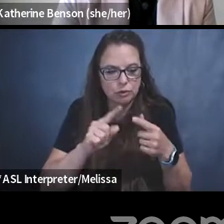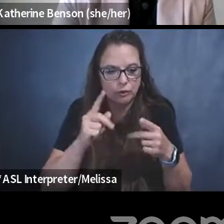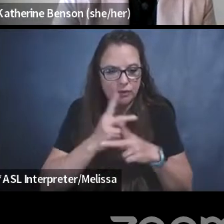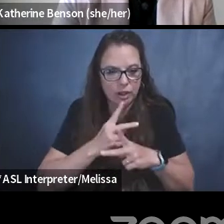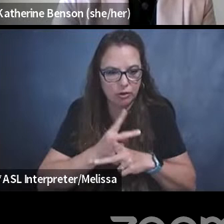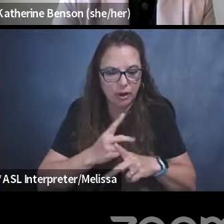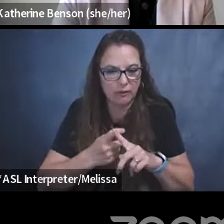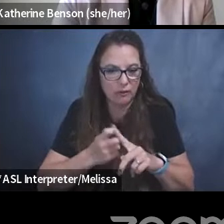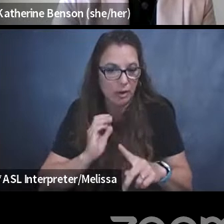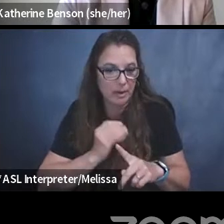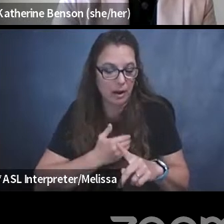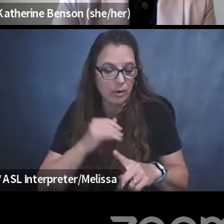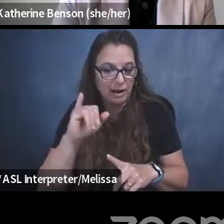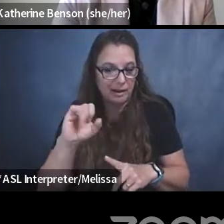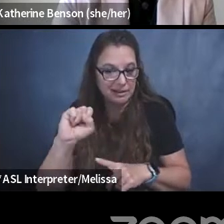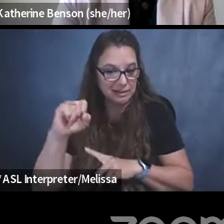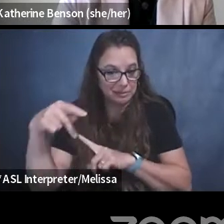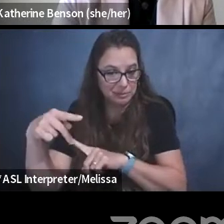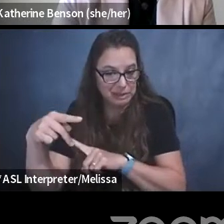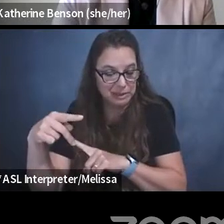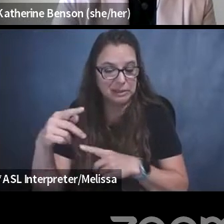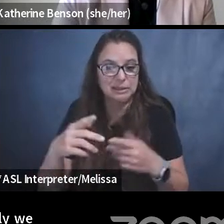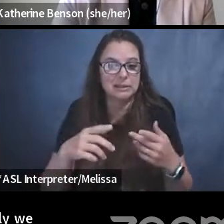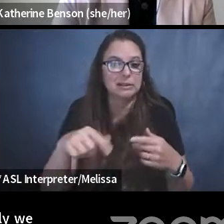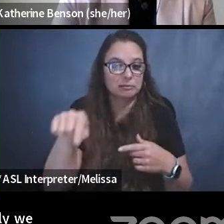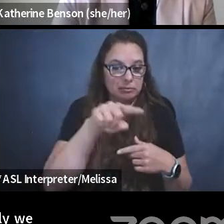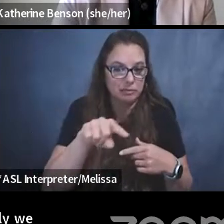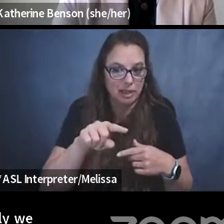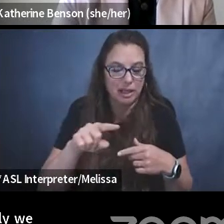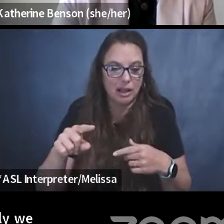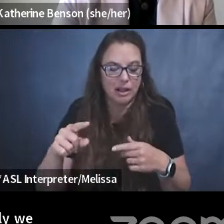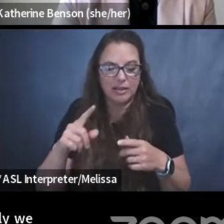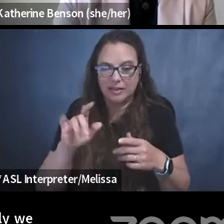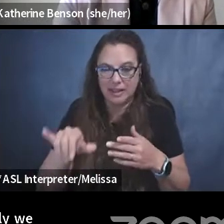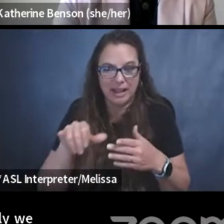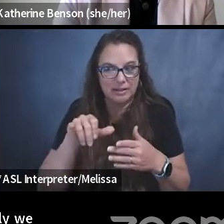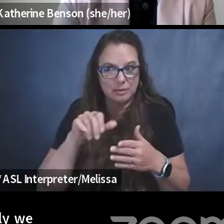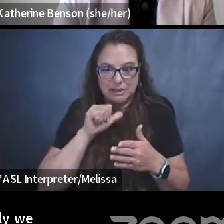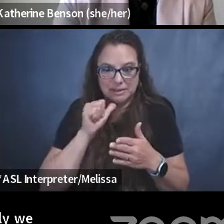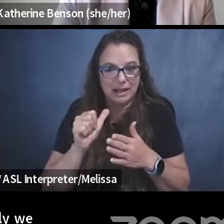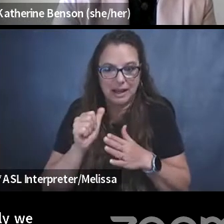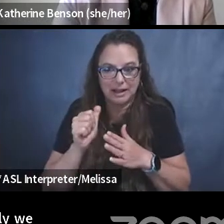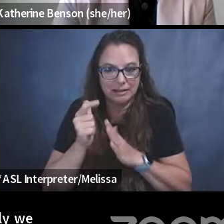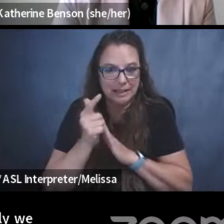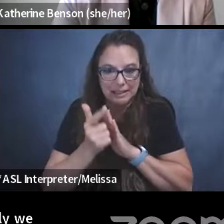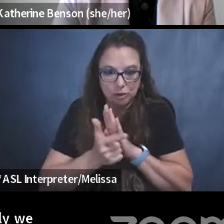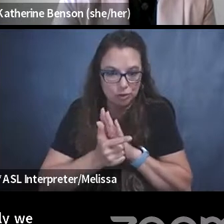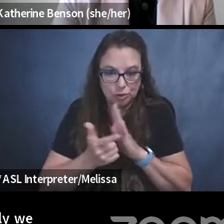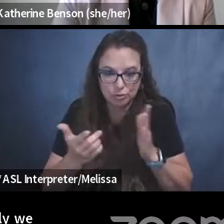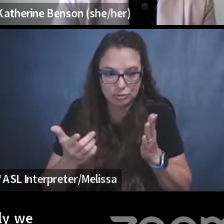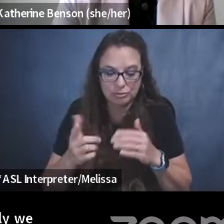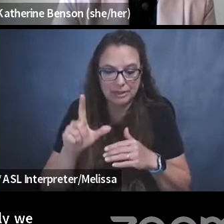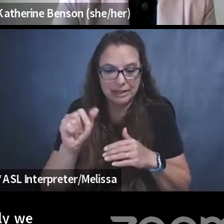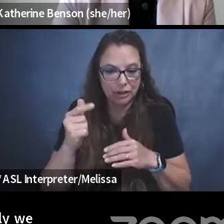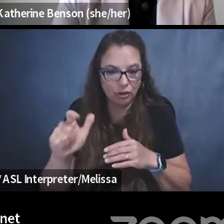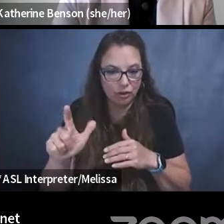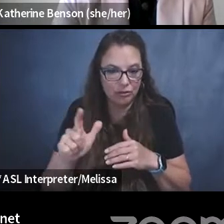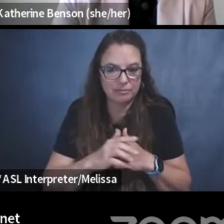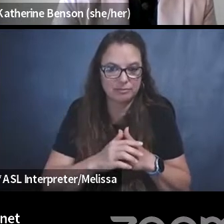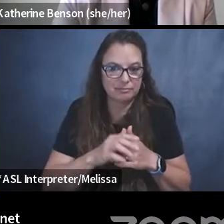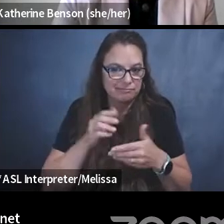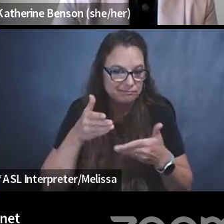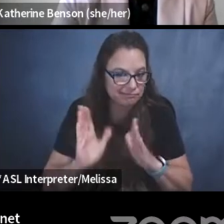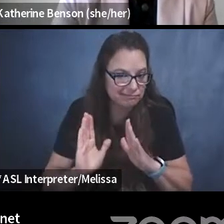our internet service providers in a way that wasn't really legal. Um, so we see more and more partnerships